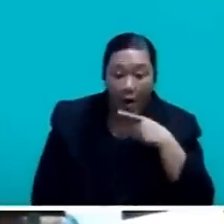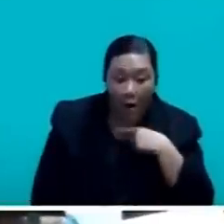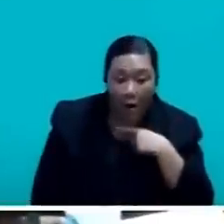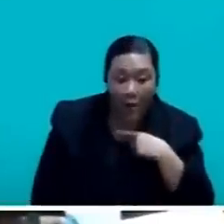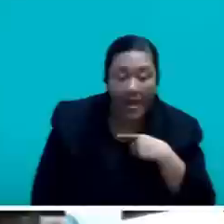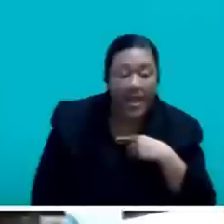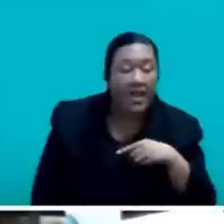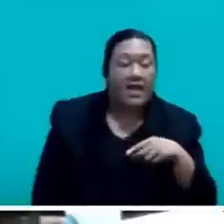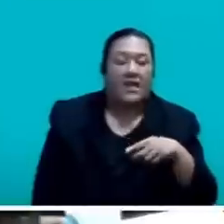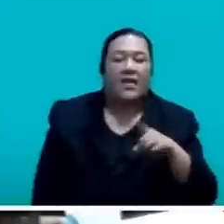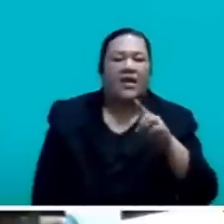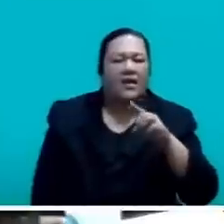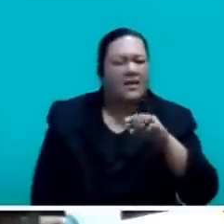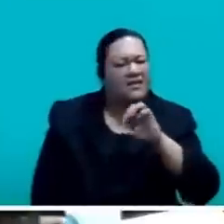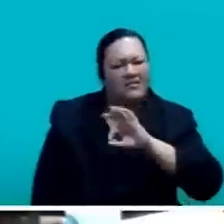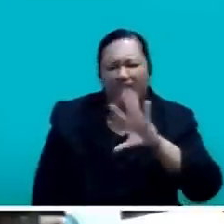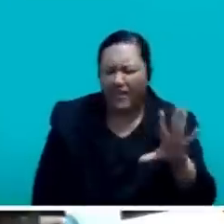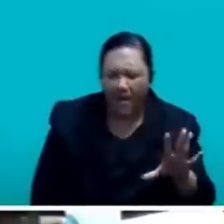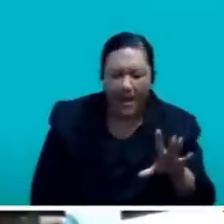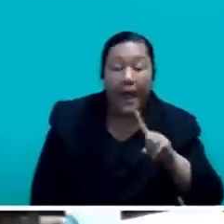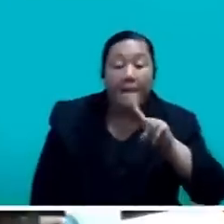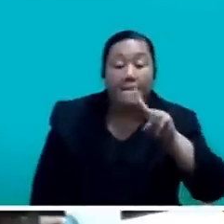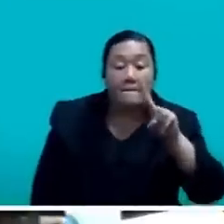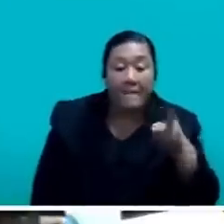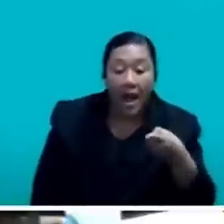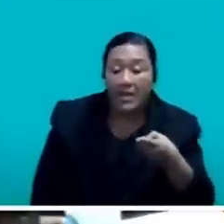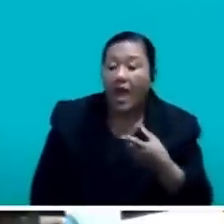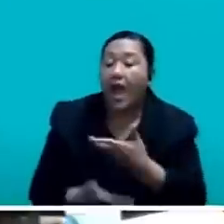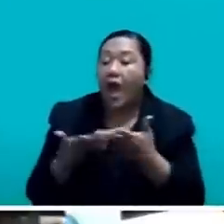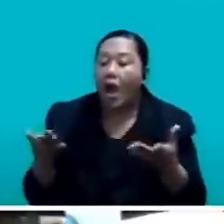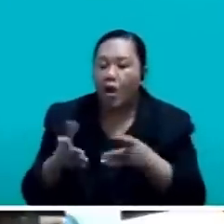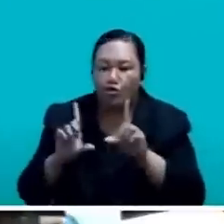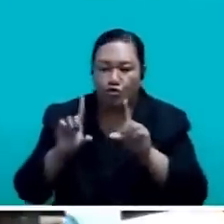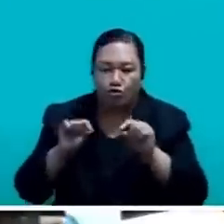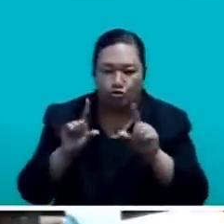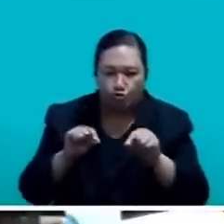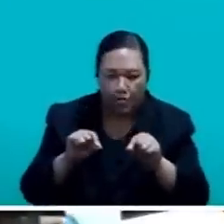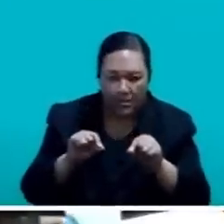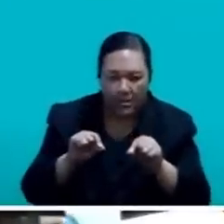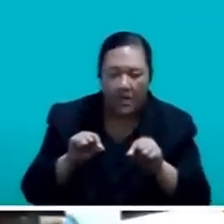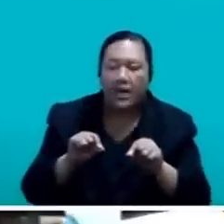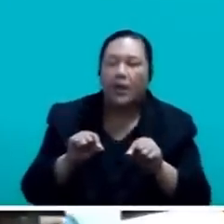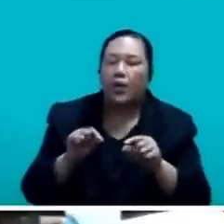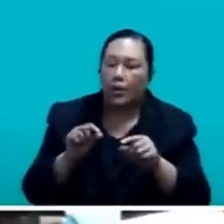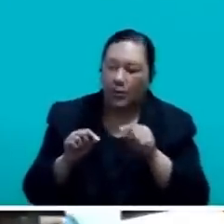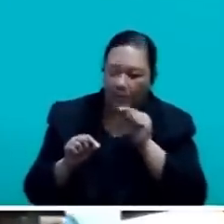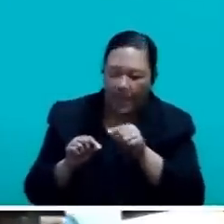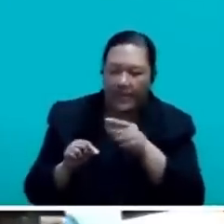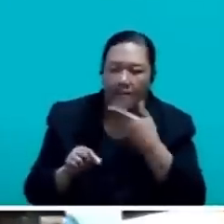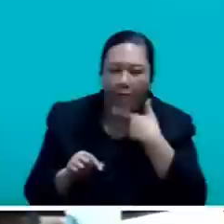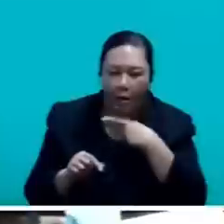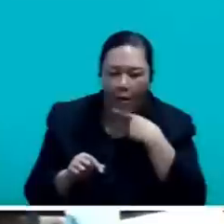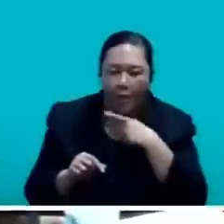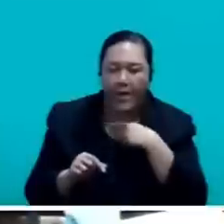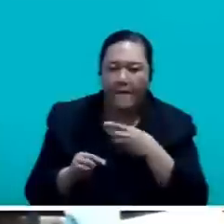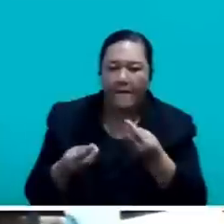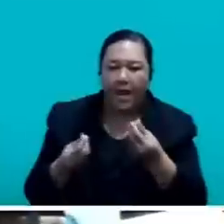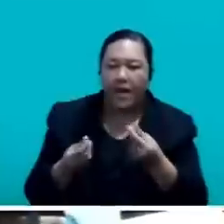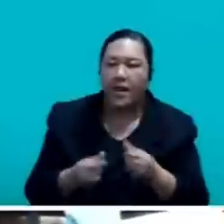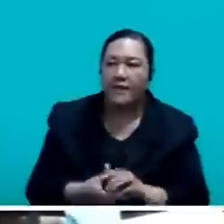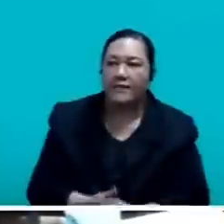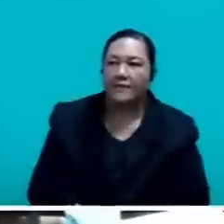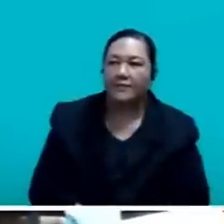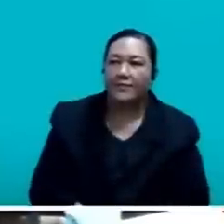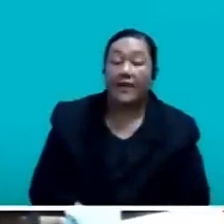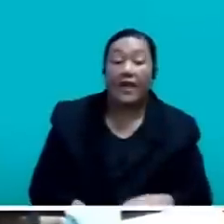and how you spend it that is more important. And we all know, Mr. Speaker, from the Fiji First Government record, they score a